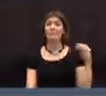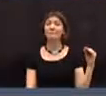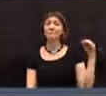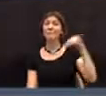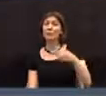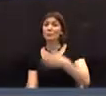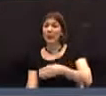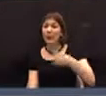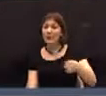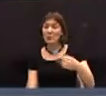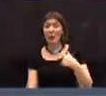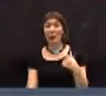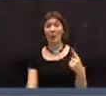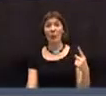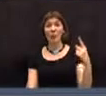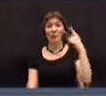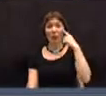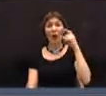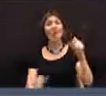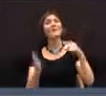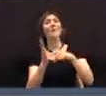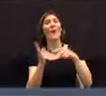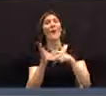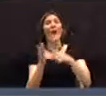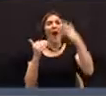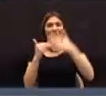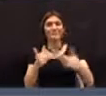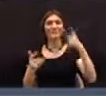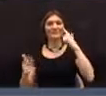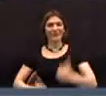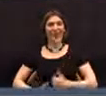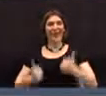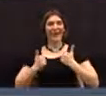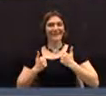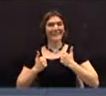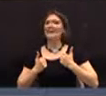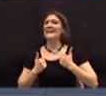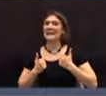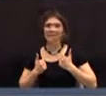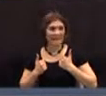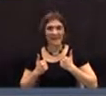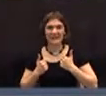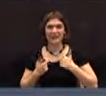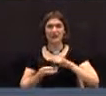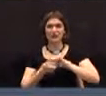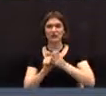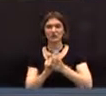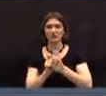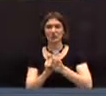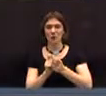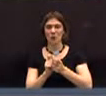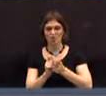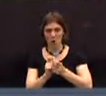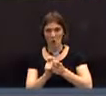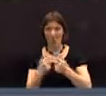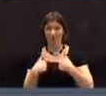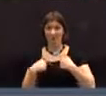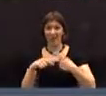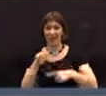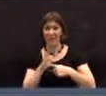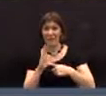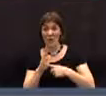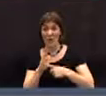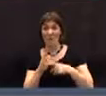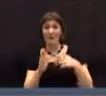here knowing or thinking that I could afford to live here for the rest of my life. And that's not the case, not the case for me,